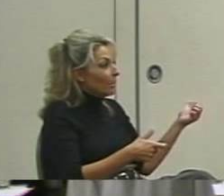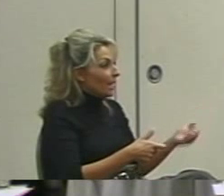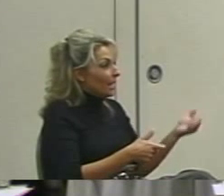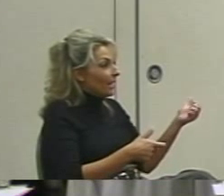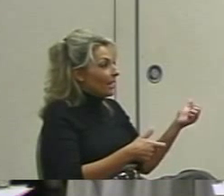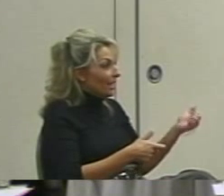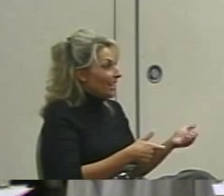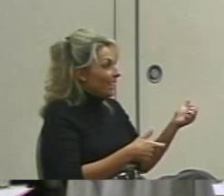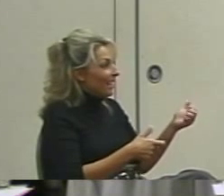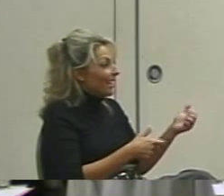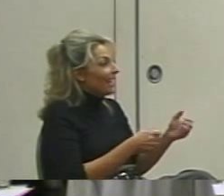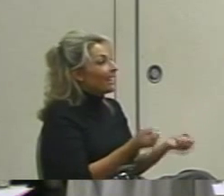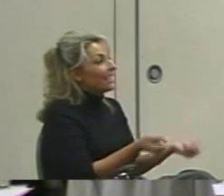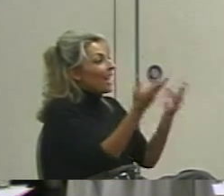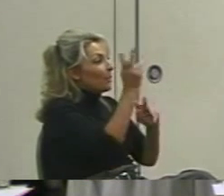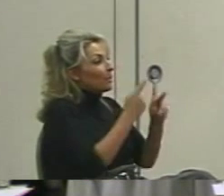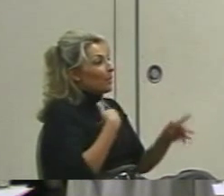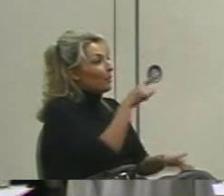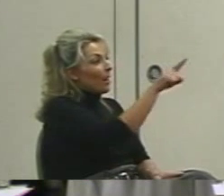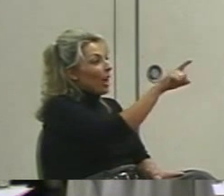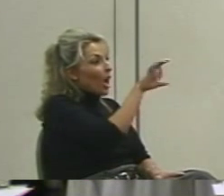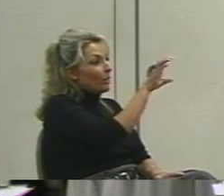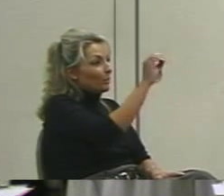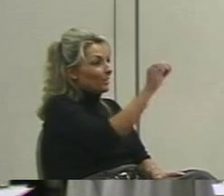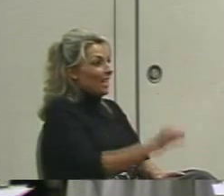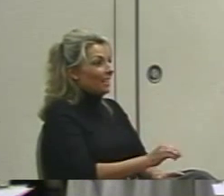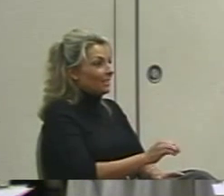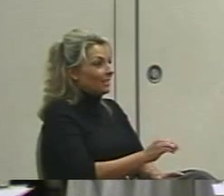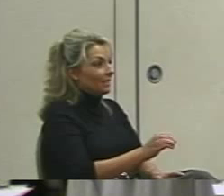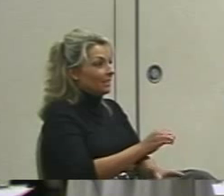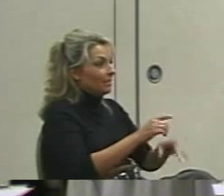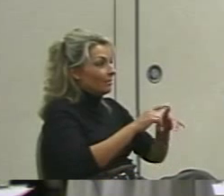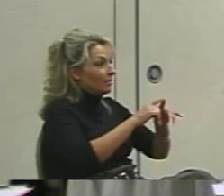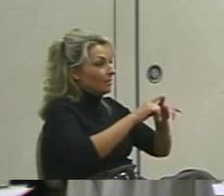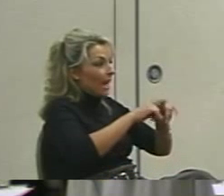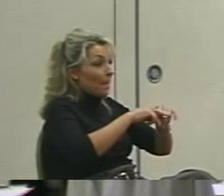How many of you had 100% reliability?